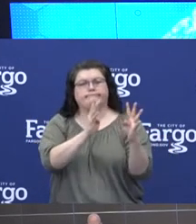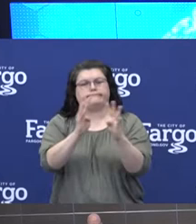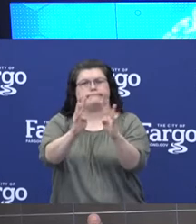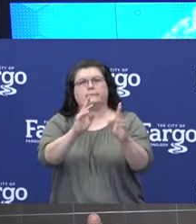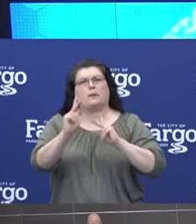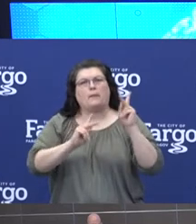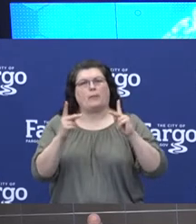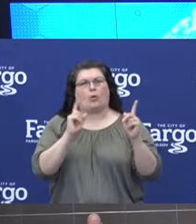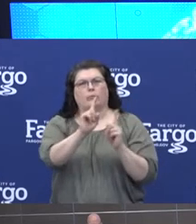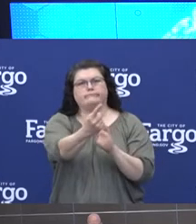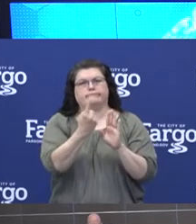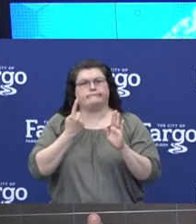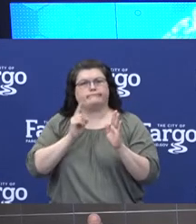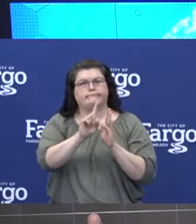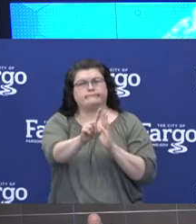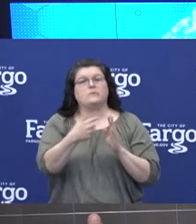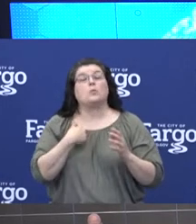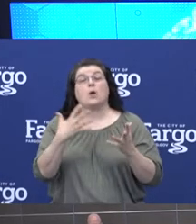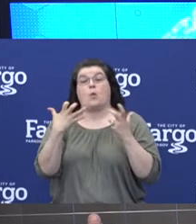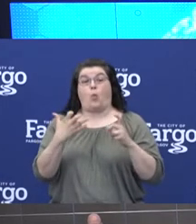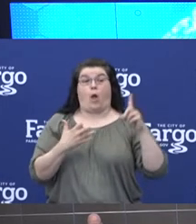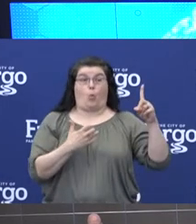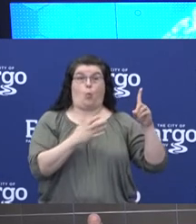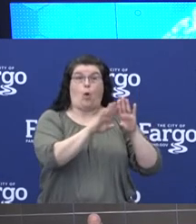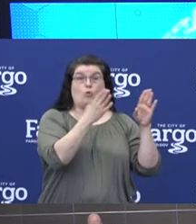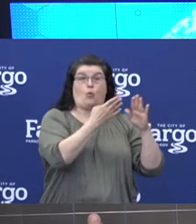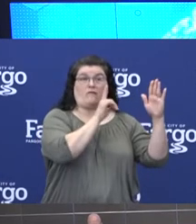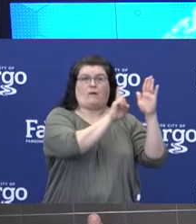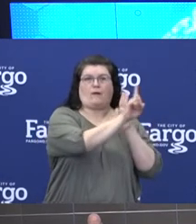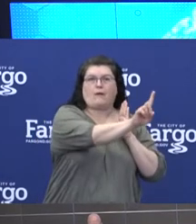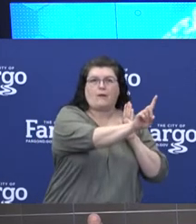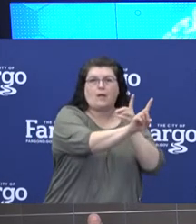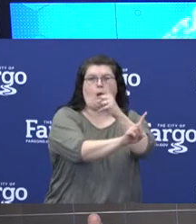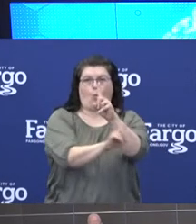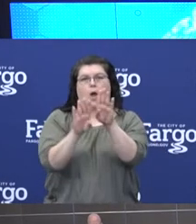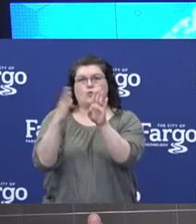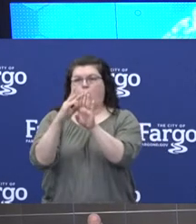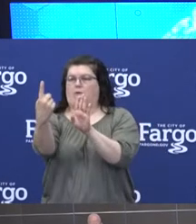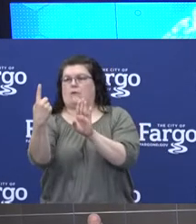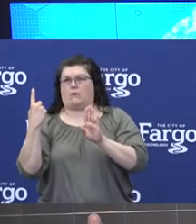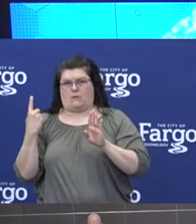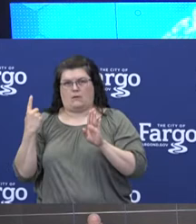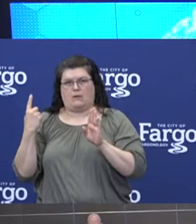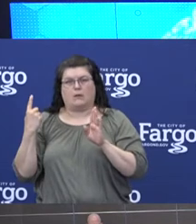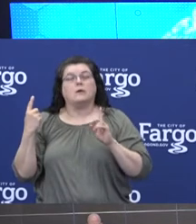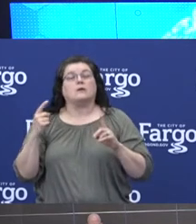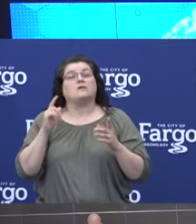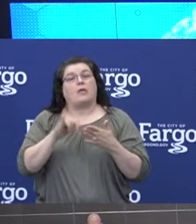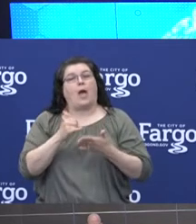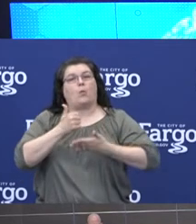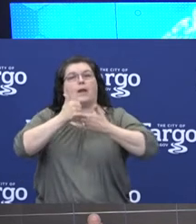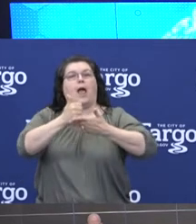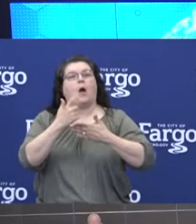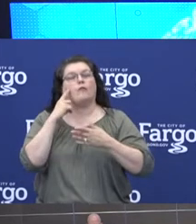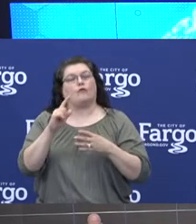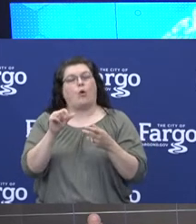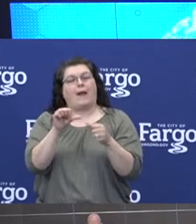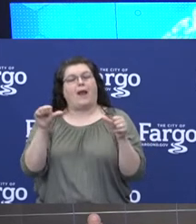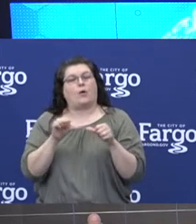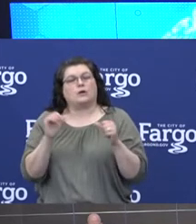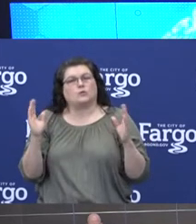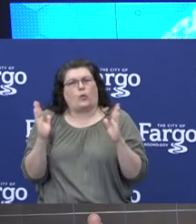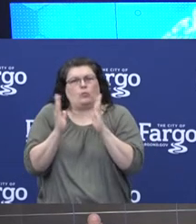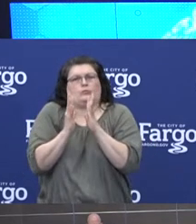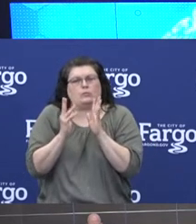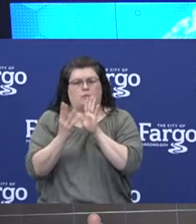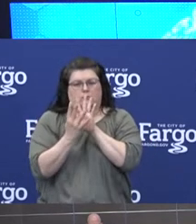facilities to have a one-way in, one-way out flow. This will help avoid pinch points and pinch points can lead to gathering